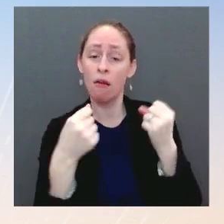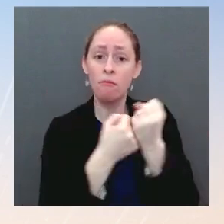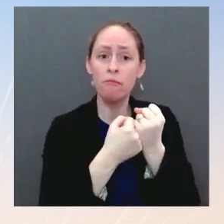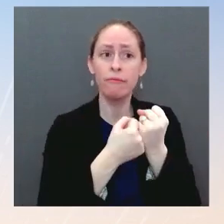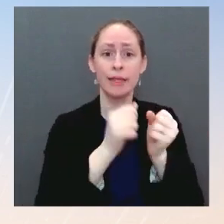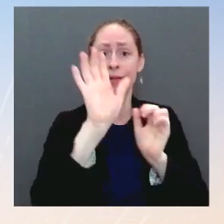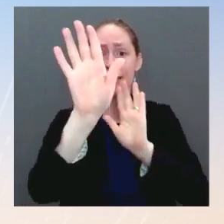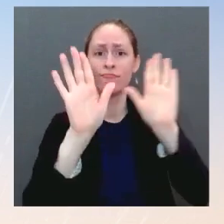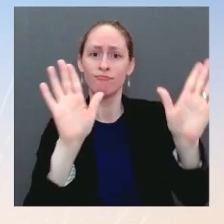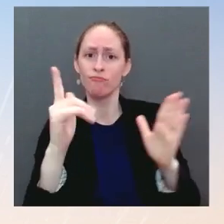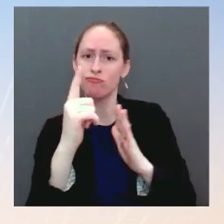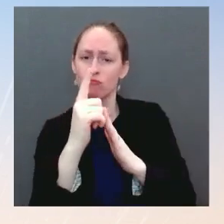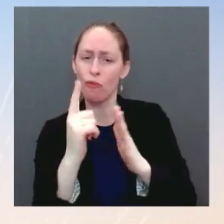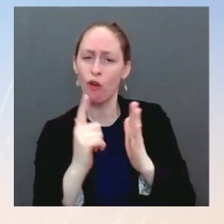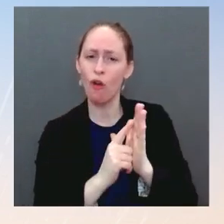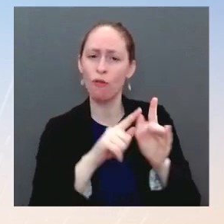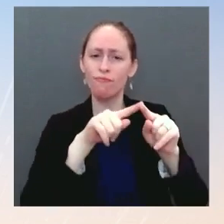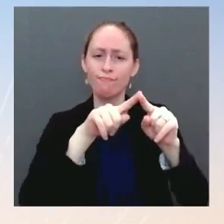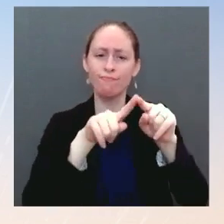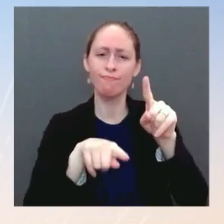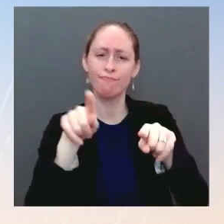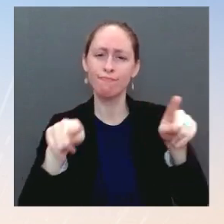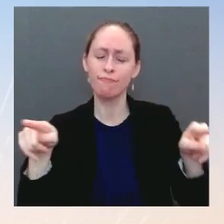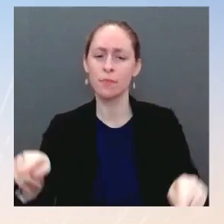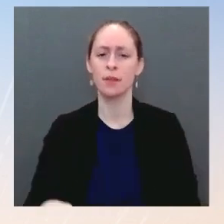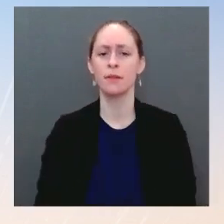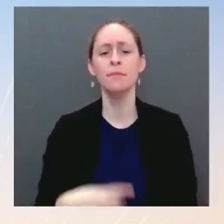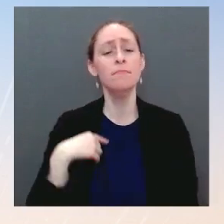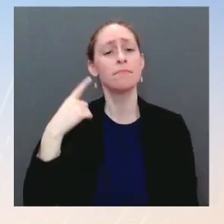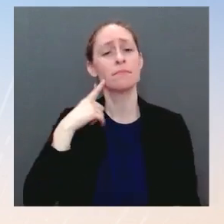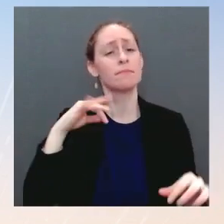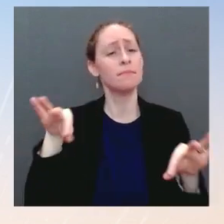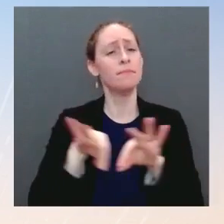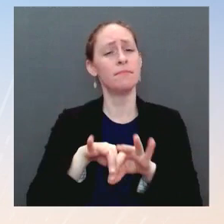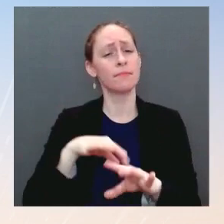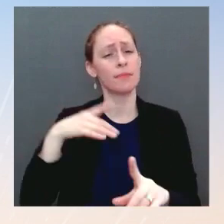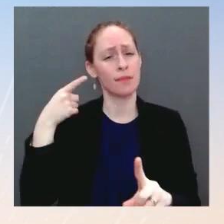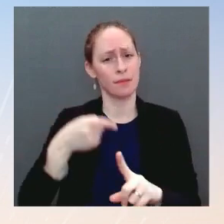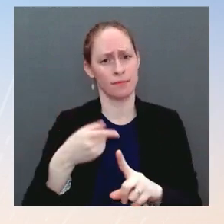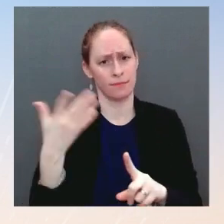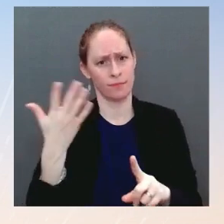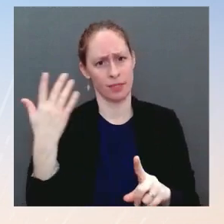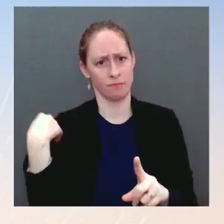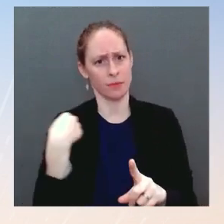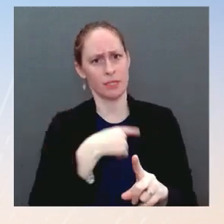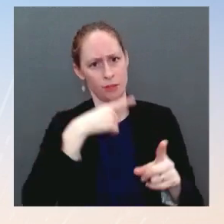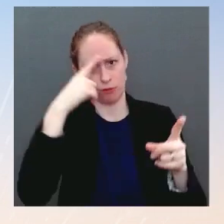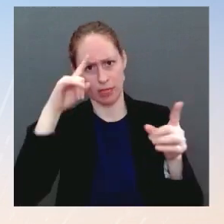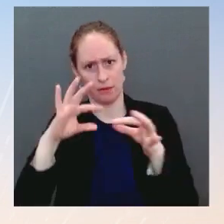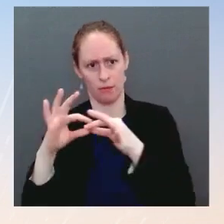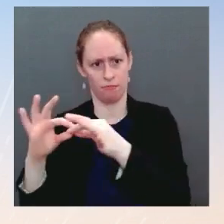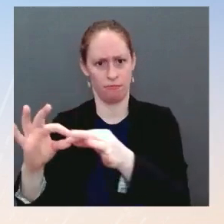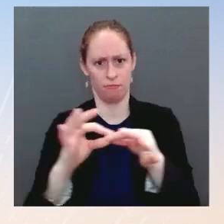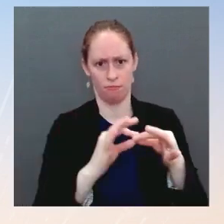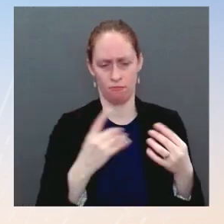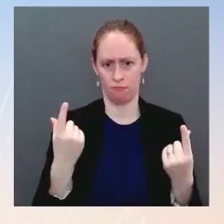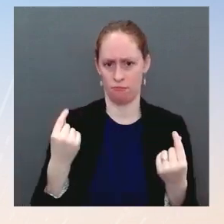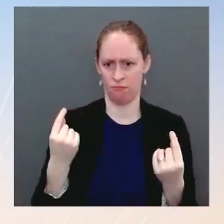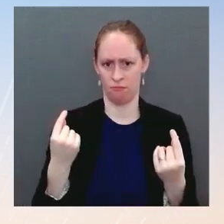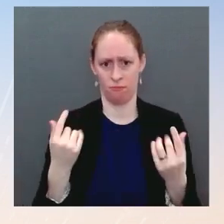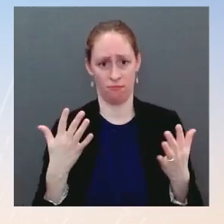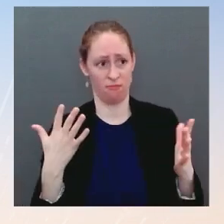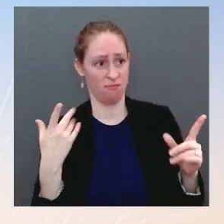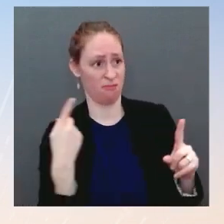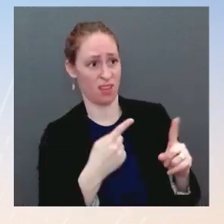the bellicose rhetoric, the buildup of troops, and the potential of Russia invading a sovereign